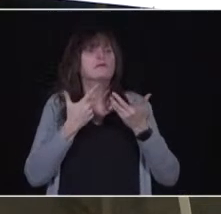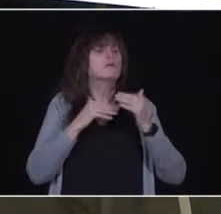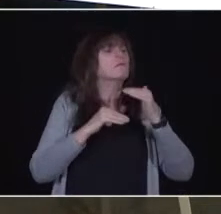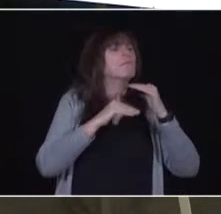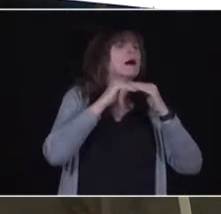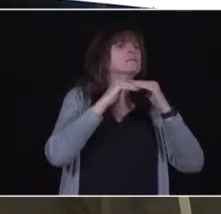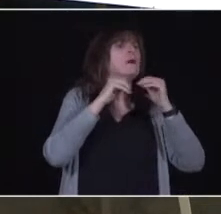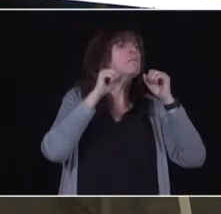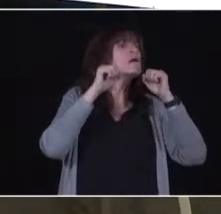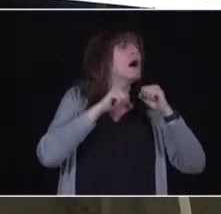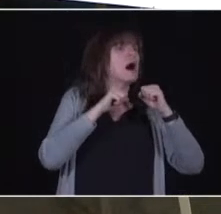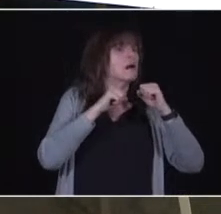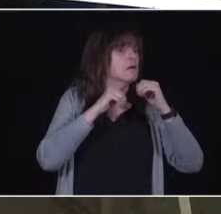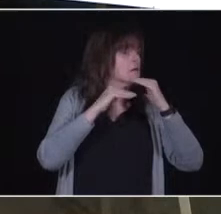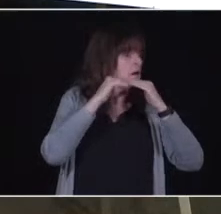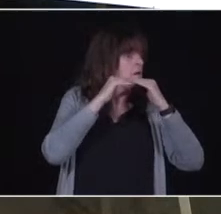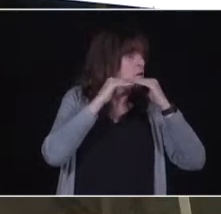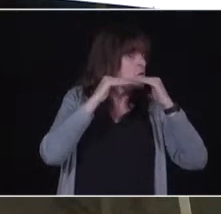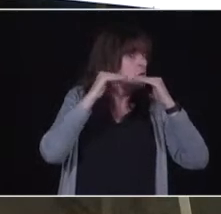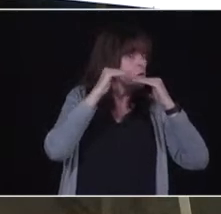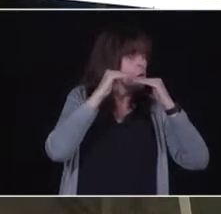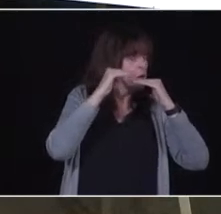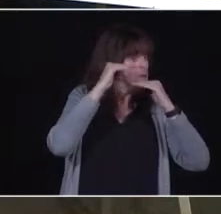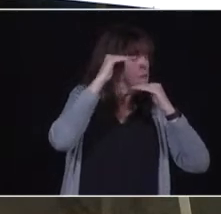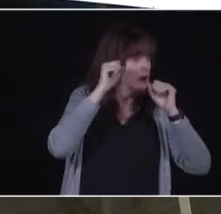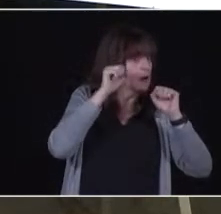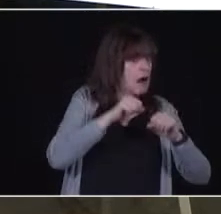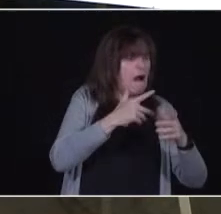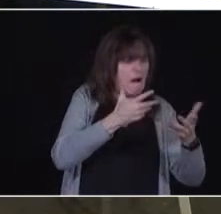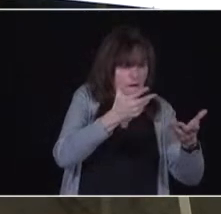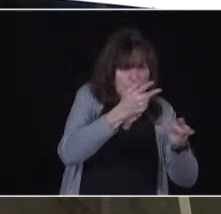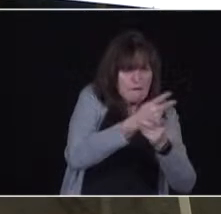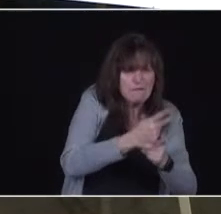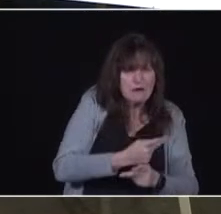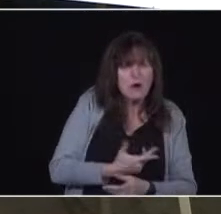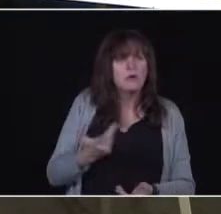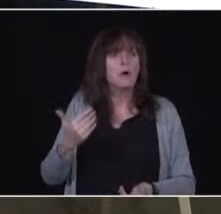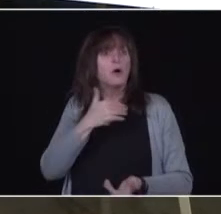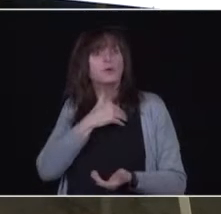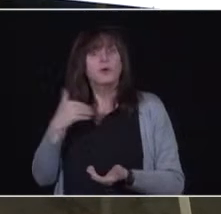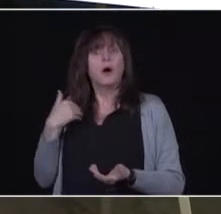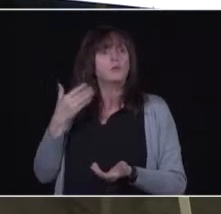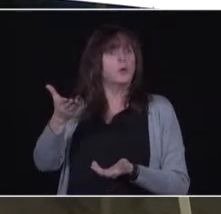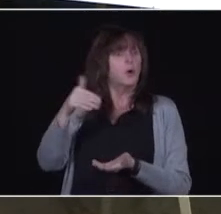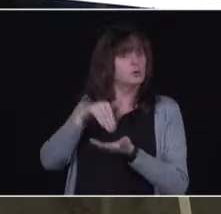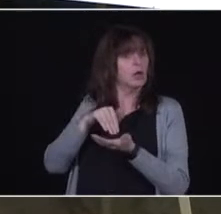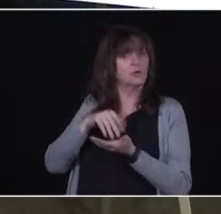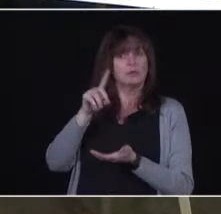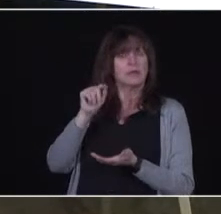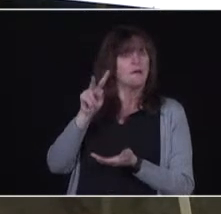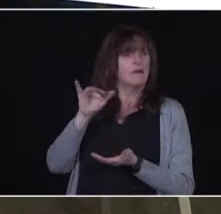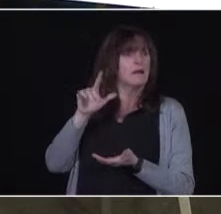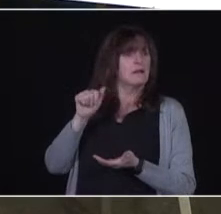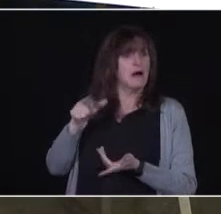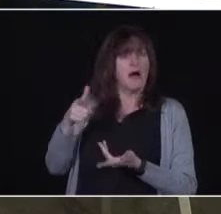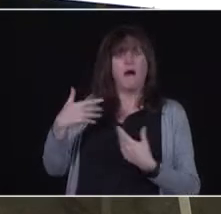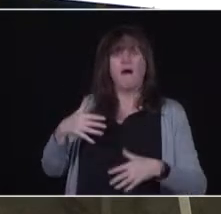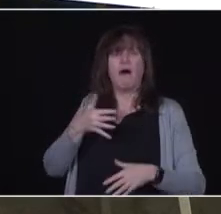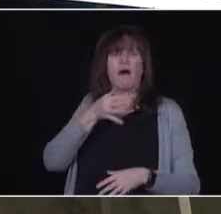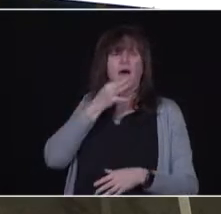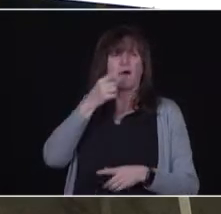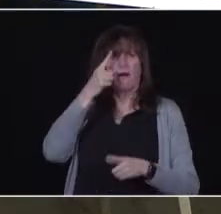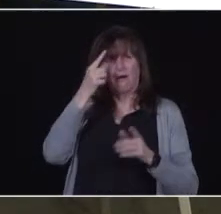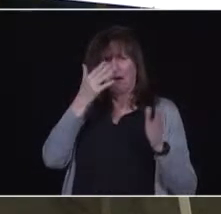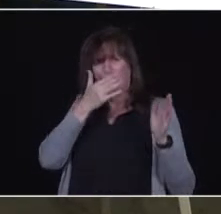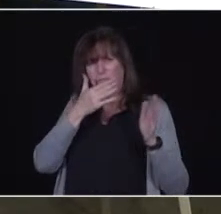there. In Toronto public health, Dr Davila and her team have laid this out superbly, and they know what they want to do, and they are looking at a capacity